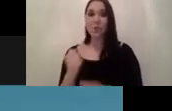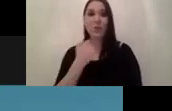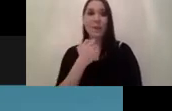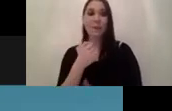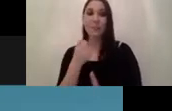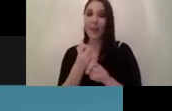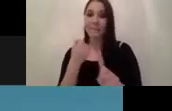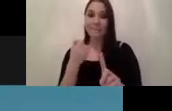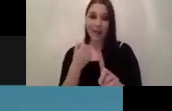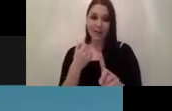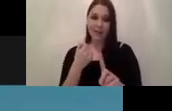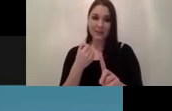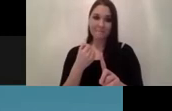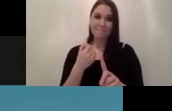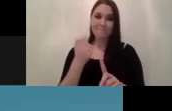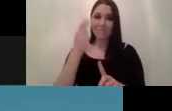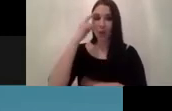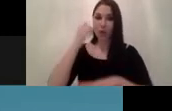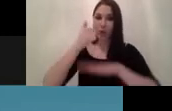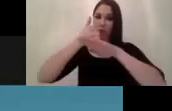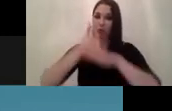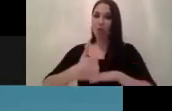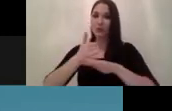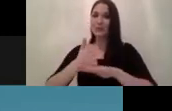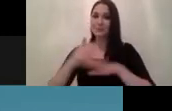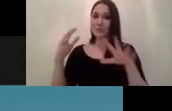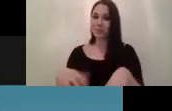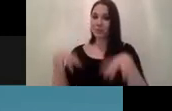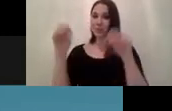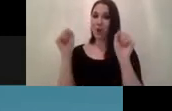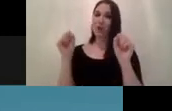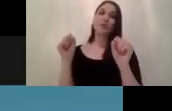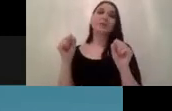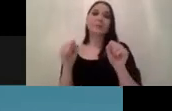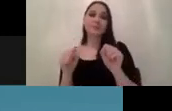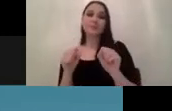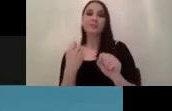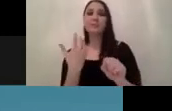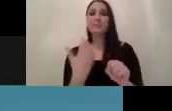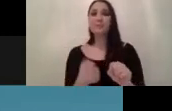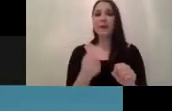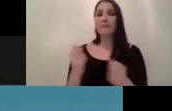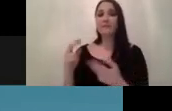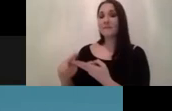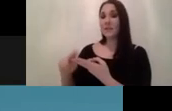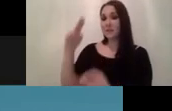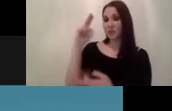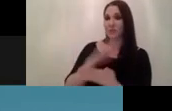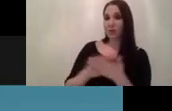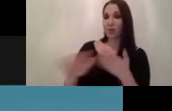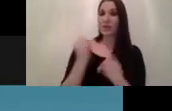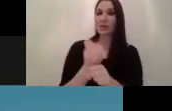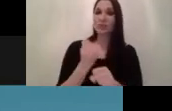which i would call solid starts those are projects you know for beginners then we have the low risk and high impact projects the holy grail